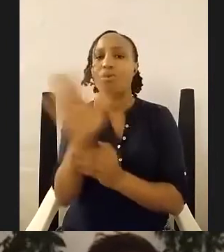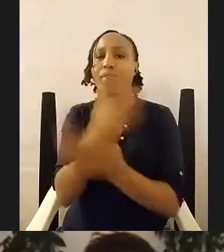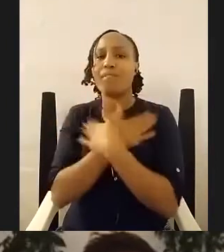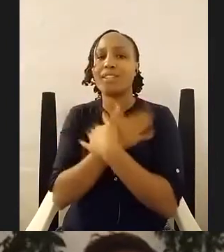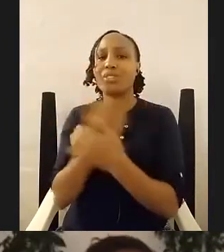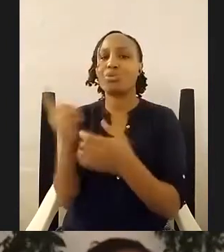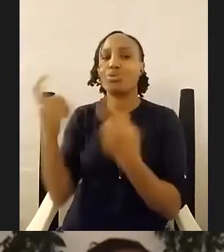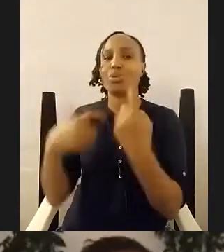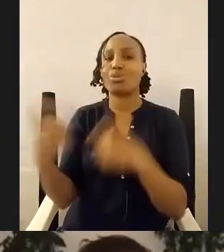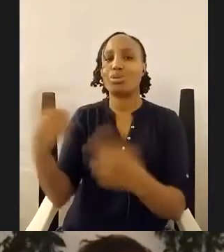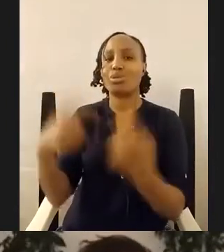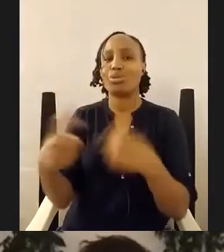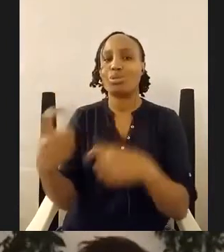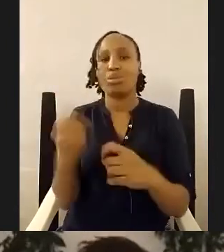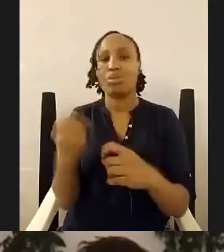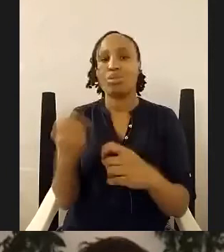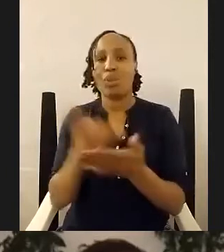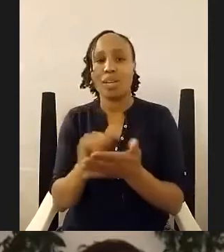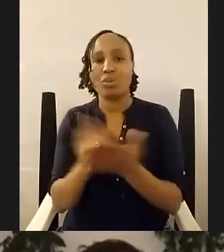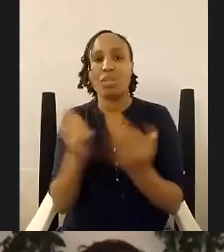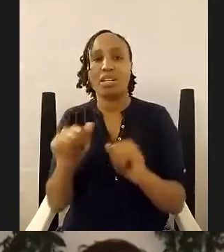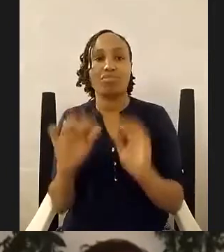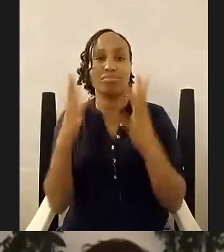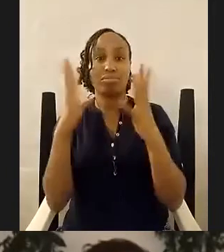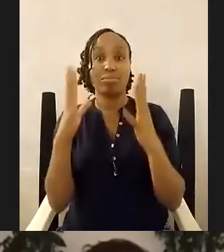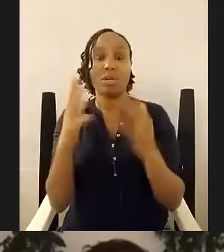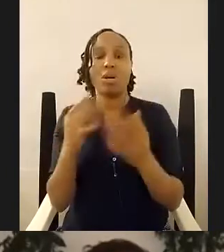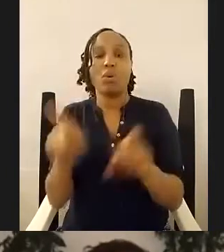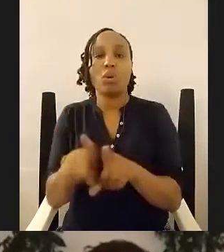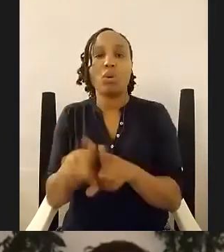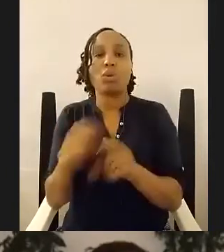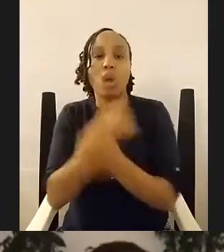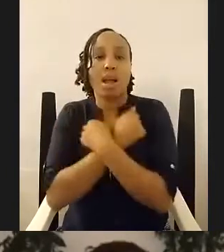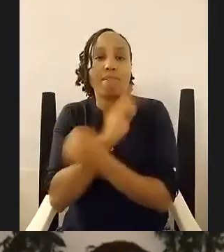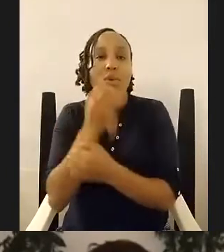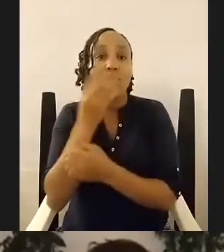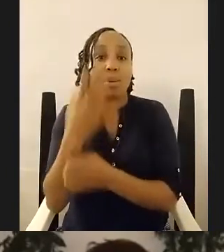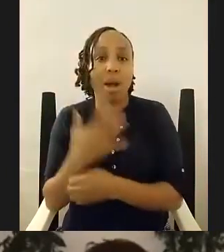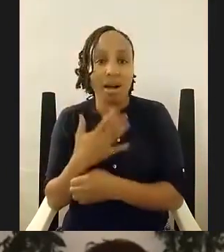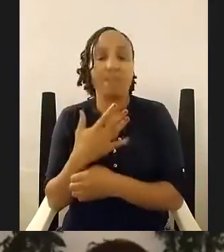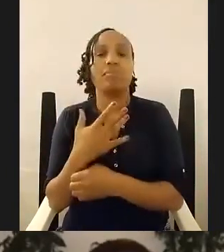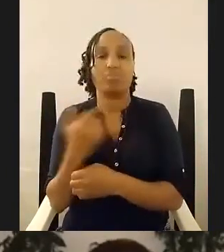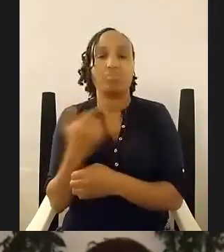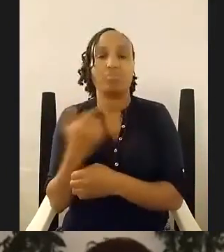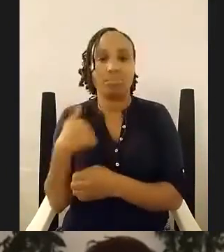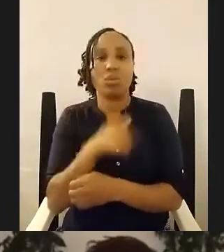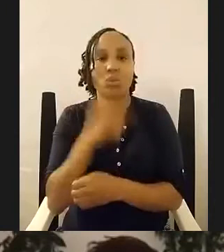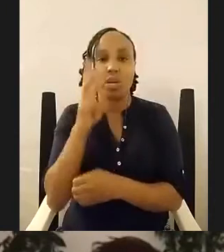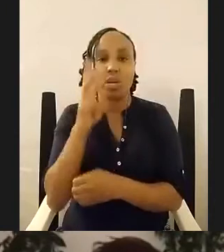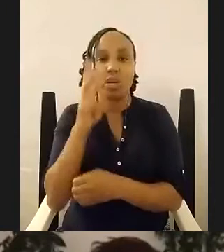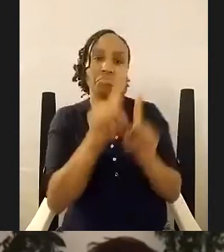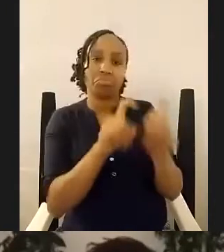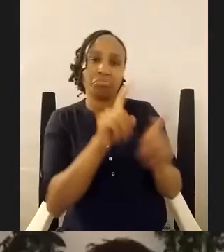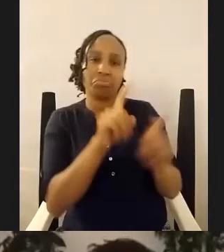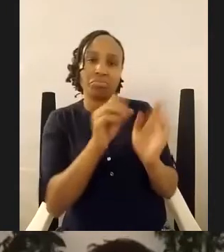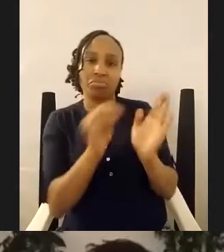throughout the weekend we'd also love your feedback so we're going to be popping up some polls as we go throughout the conversation there's probably going to be one on your screen